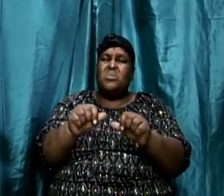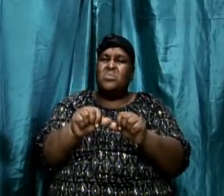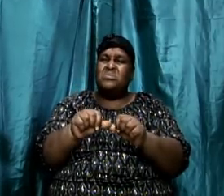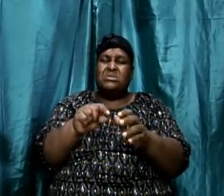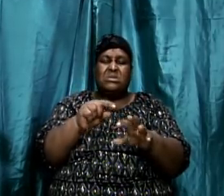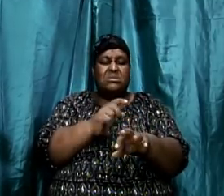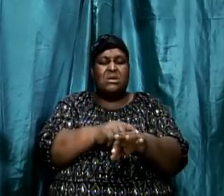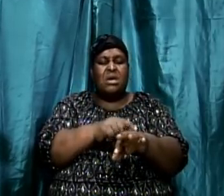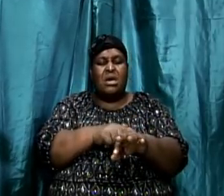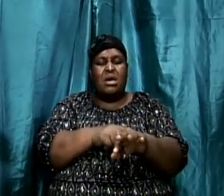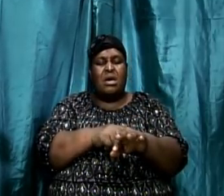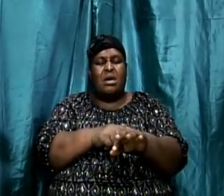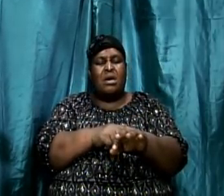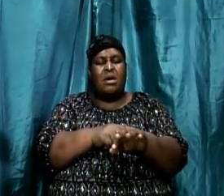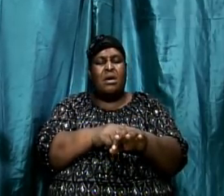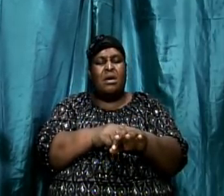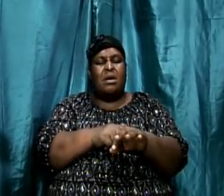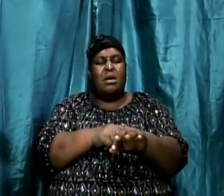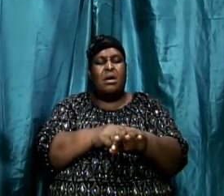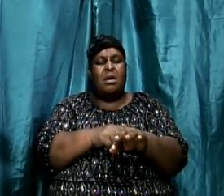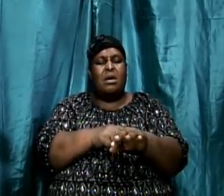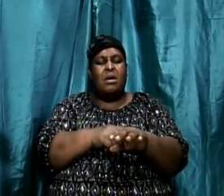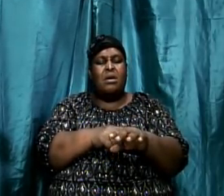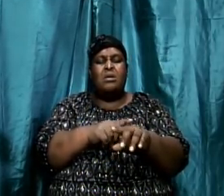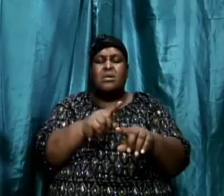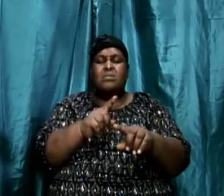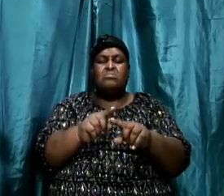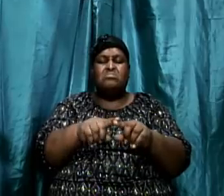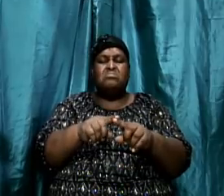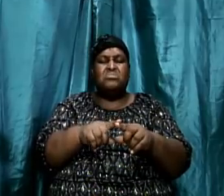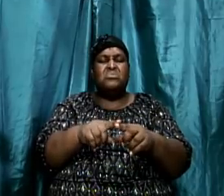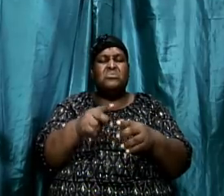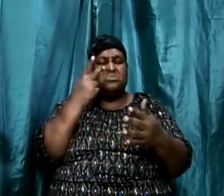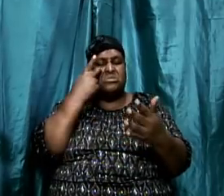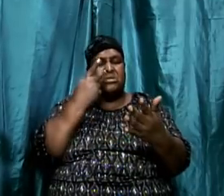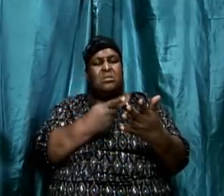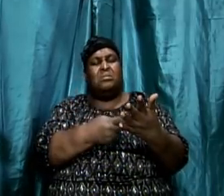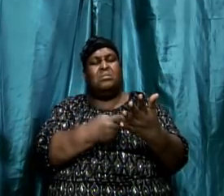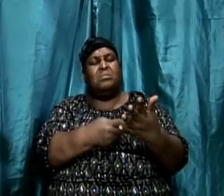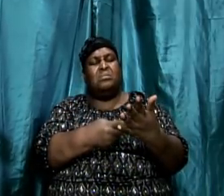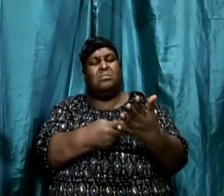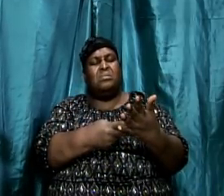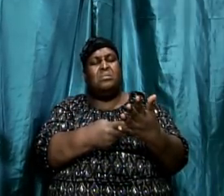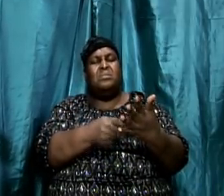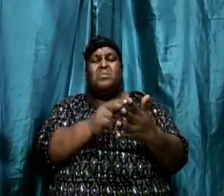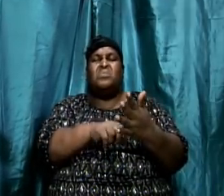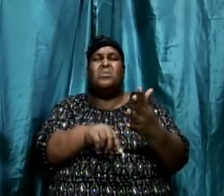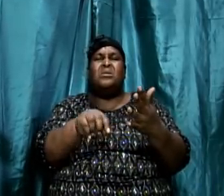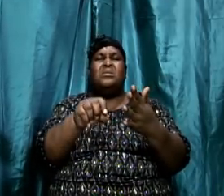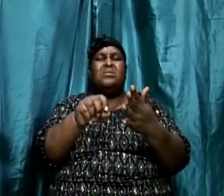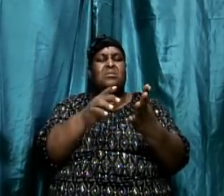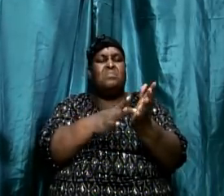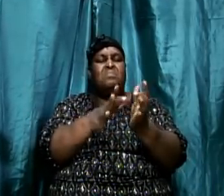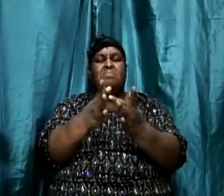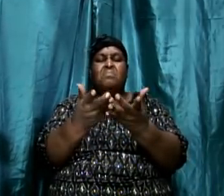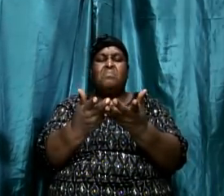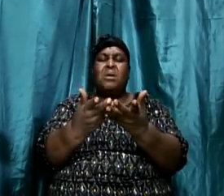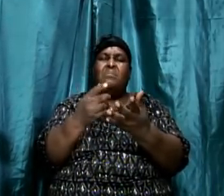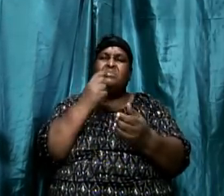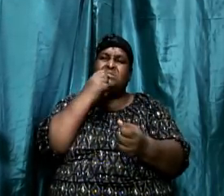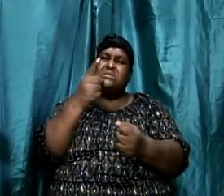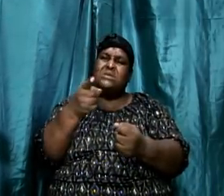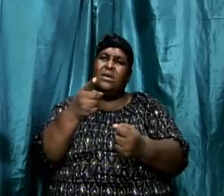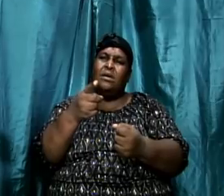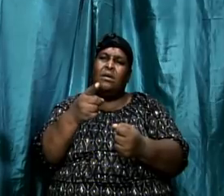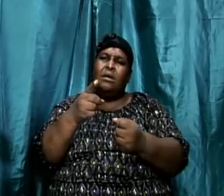at what the scripture actually says. And we're going to come back to this, when we're going to our eight steps. But we must take